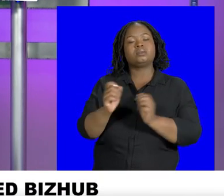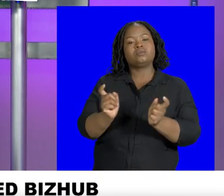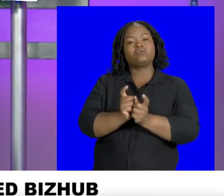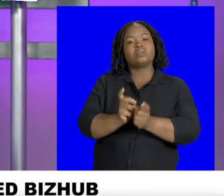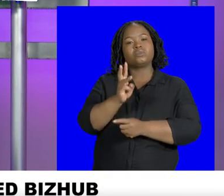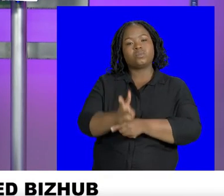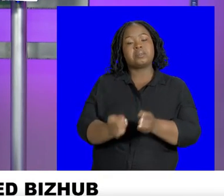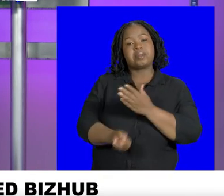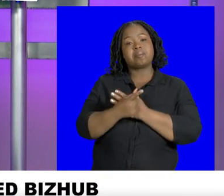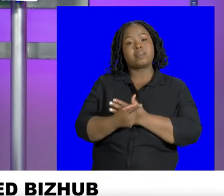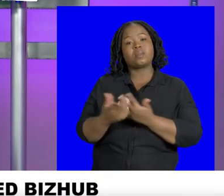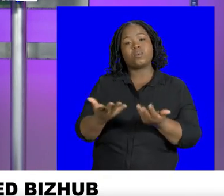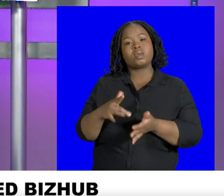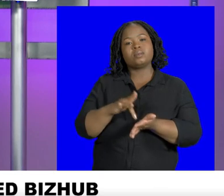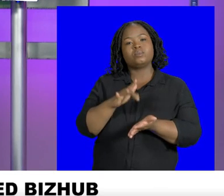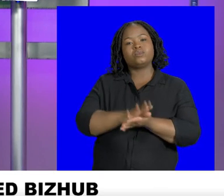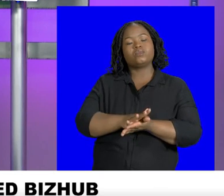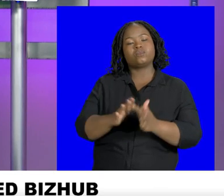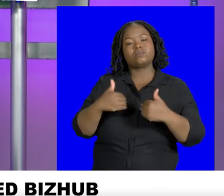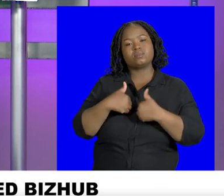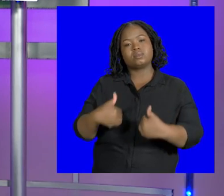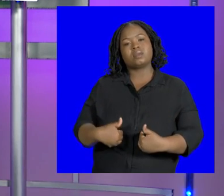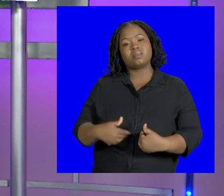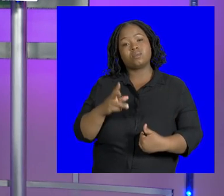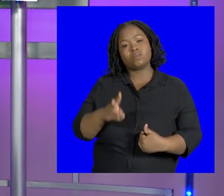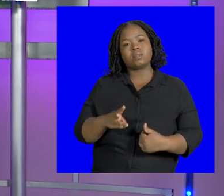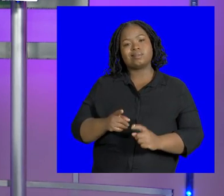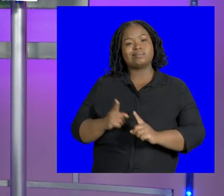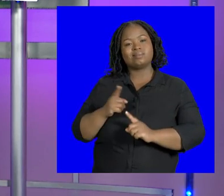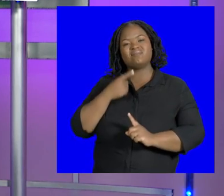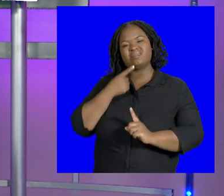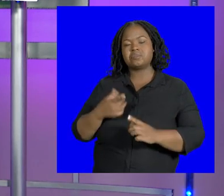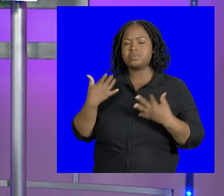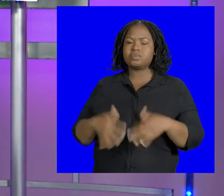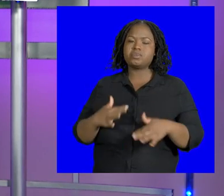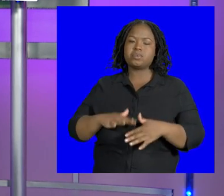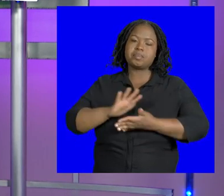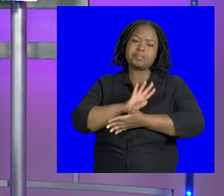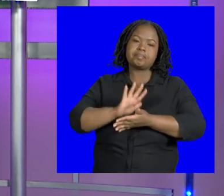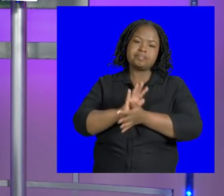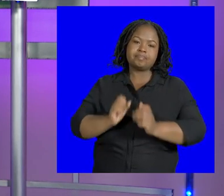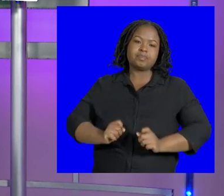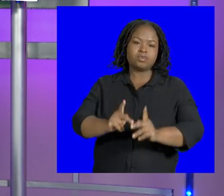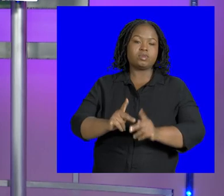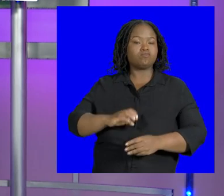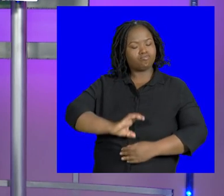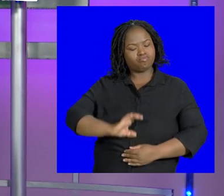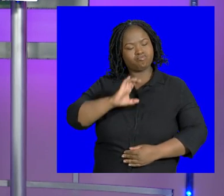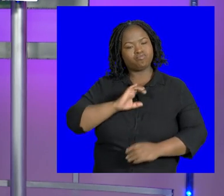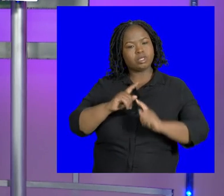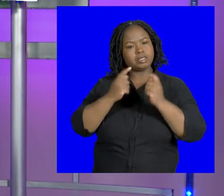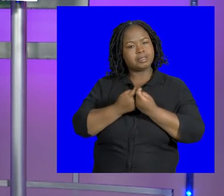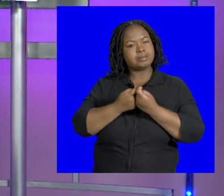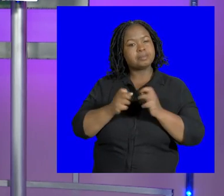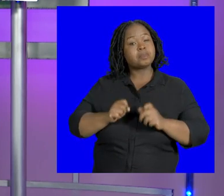Challenge, taking place in Centurion on Sunday. Pangiso says he is grateful for the opportunity and is confident about the